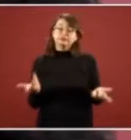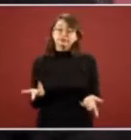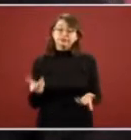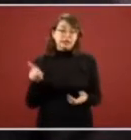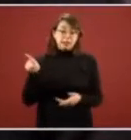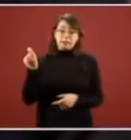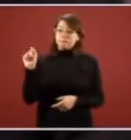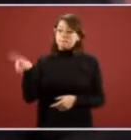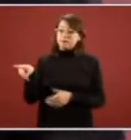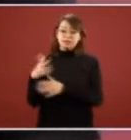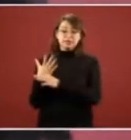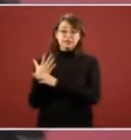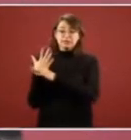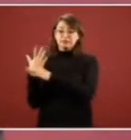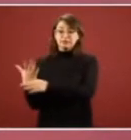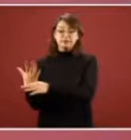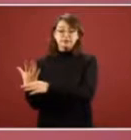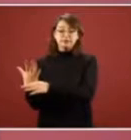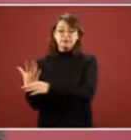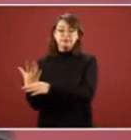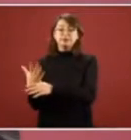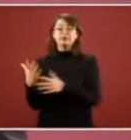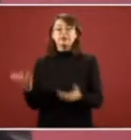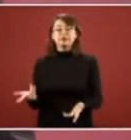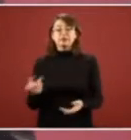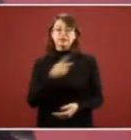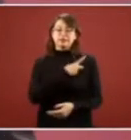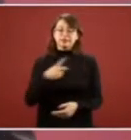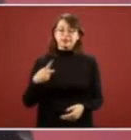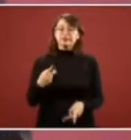because you have to be like